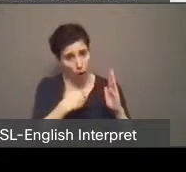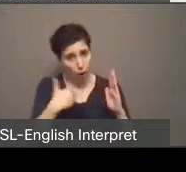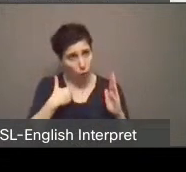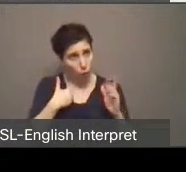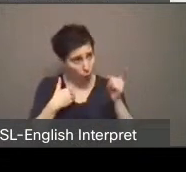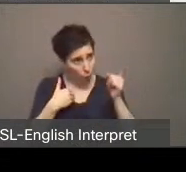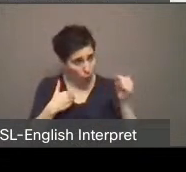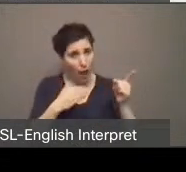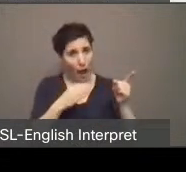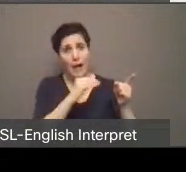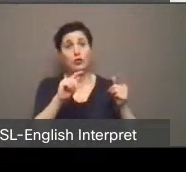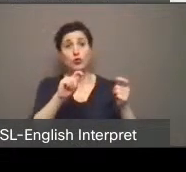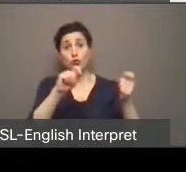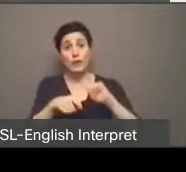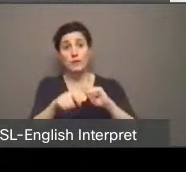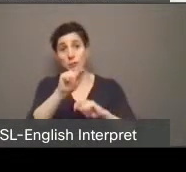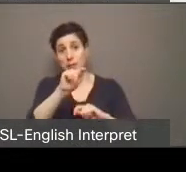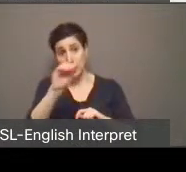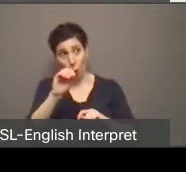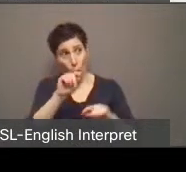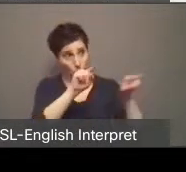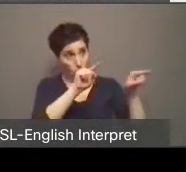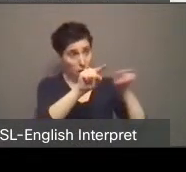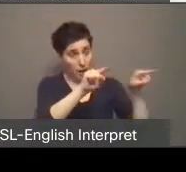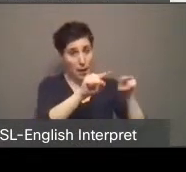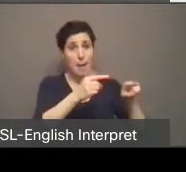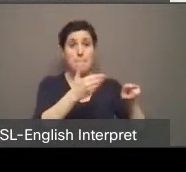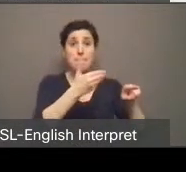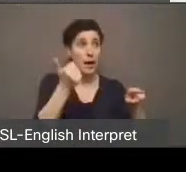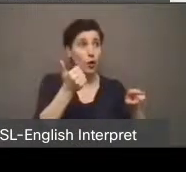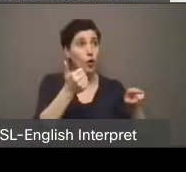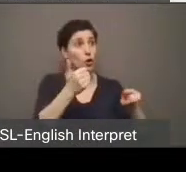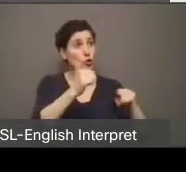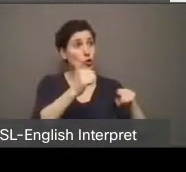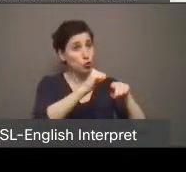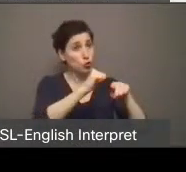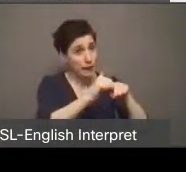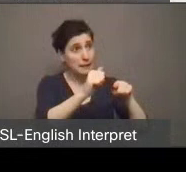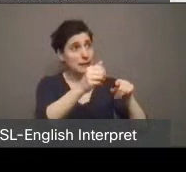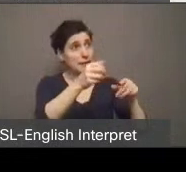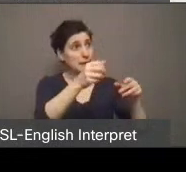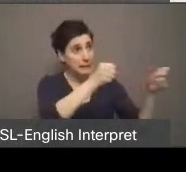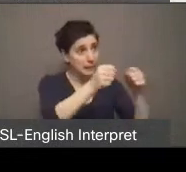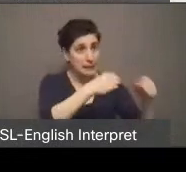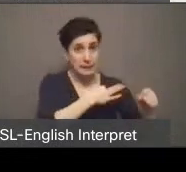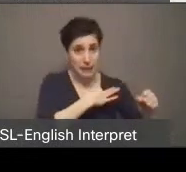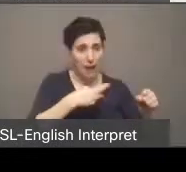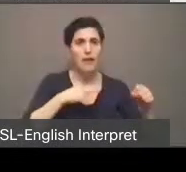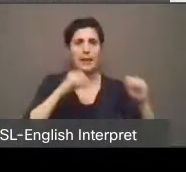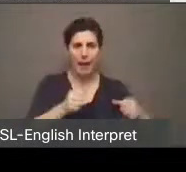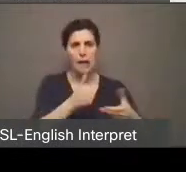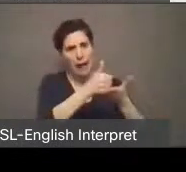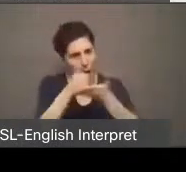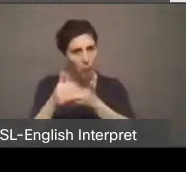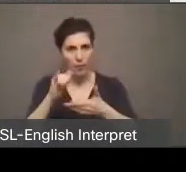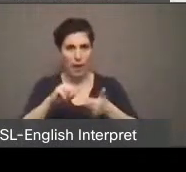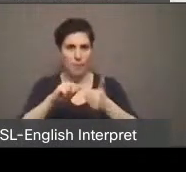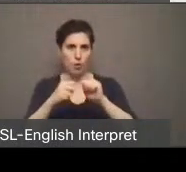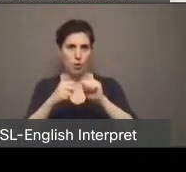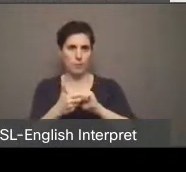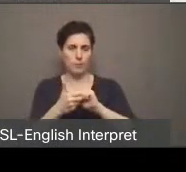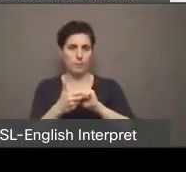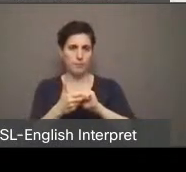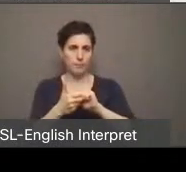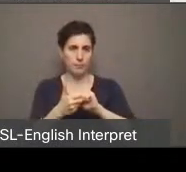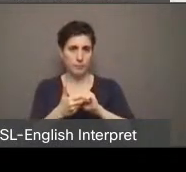TransformTO, had a larger trained staff, they could and would help address this problem for people under a forced timeline